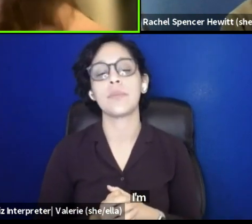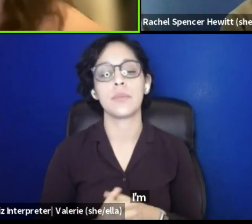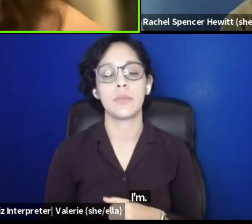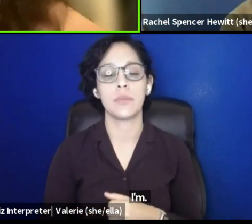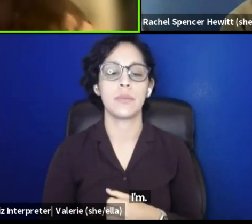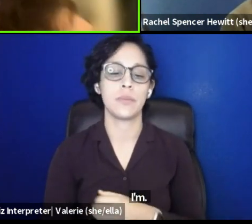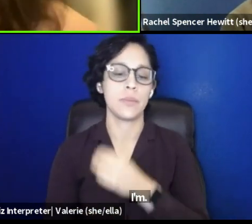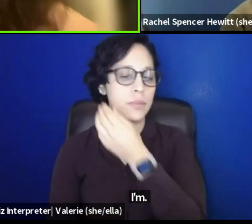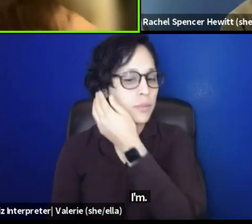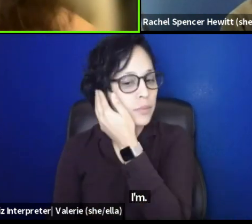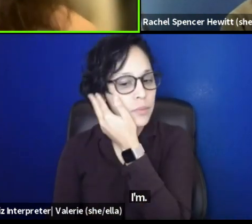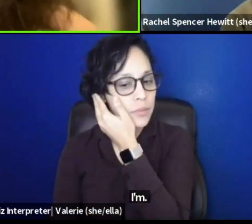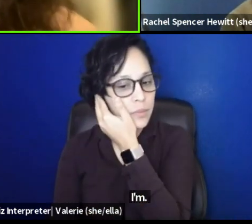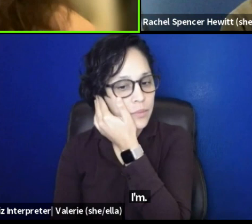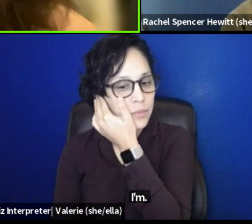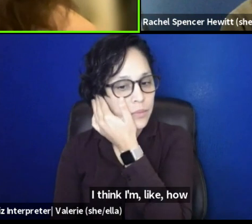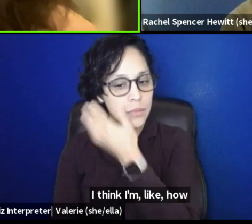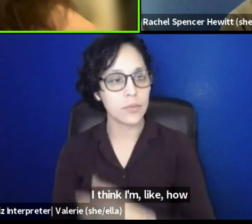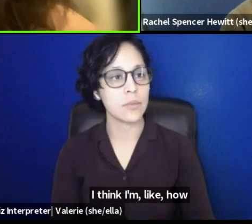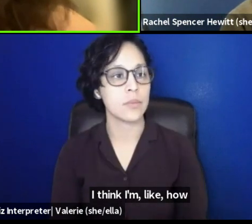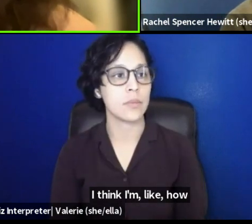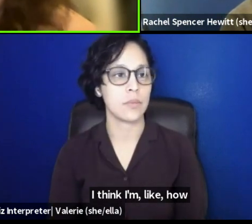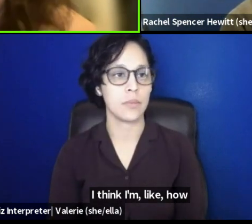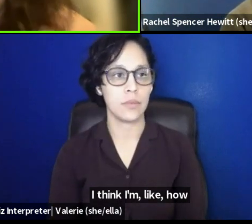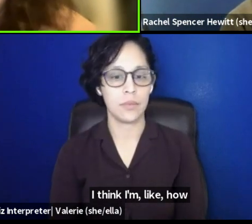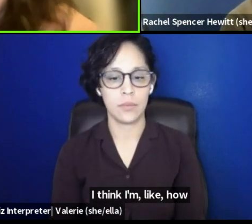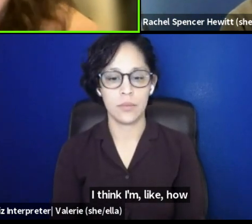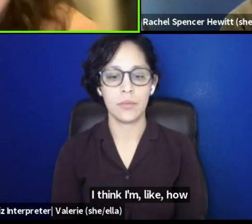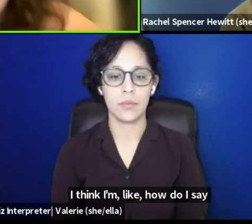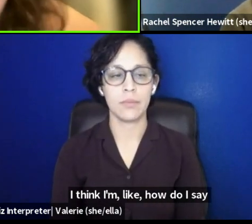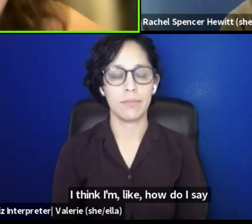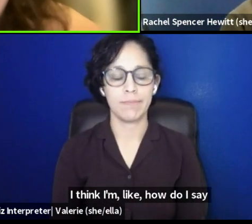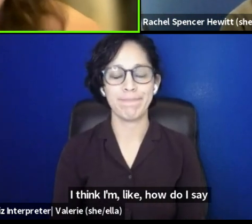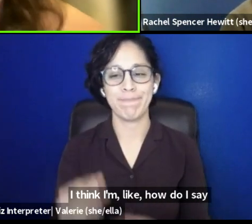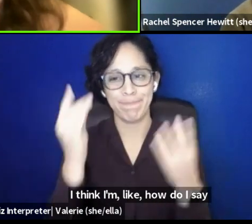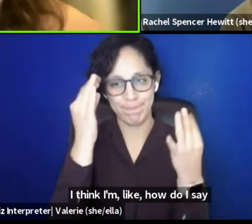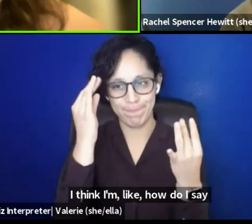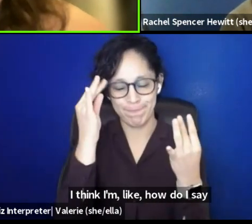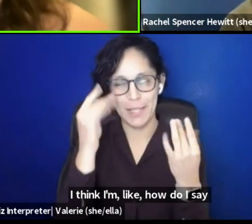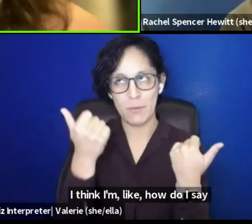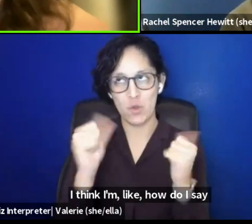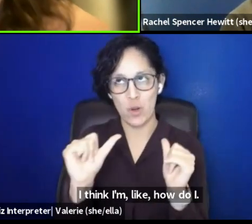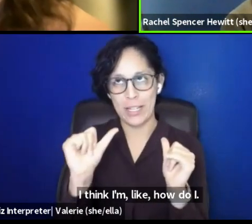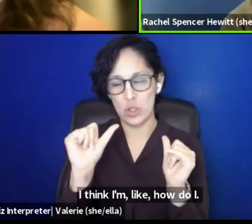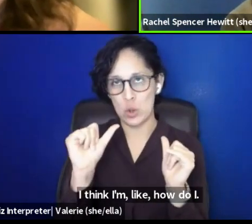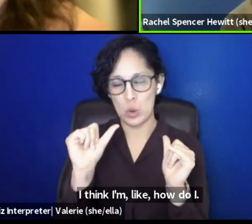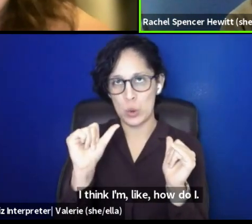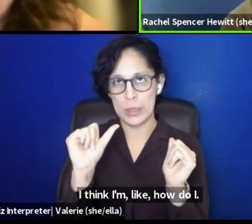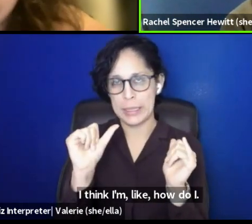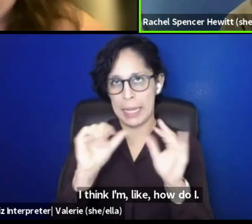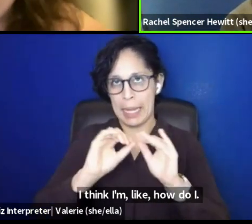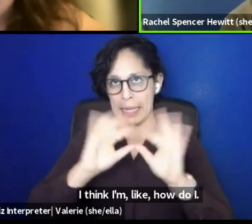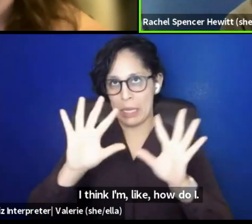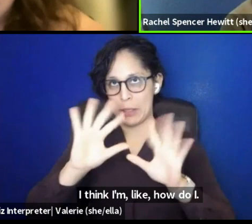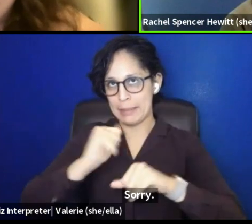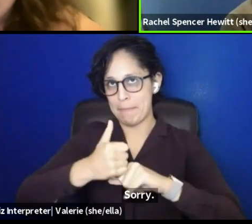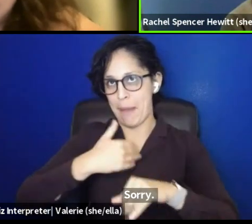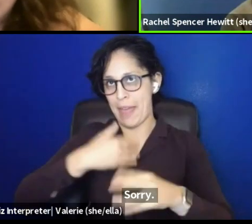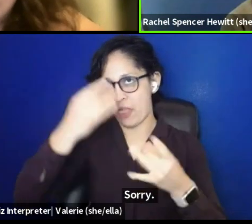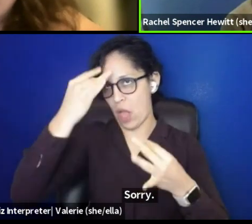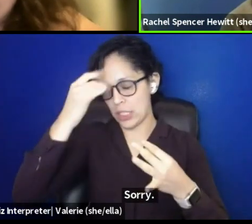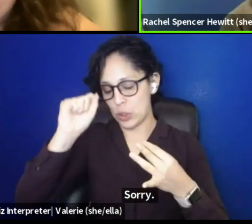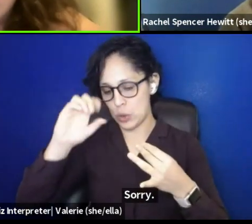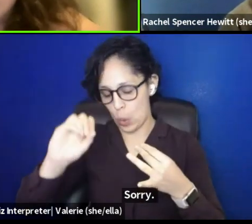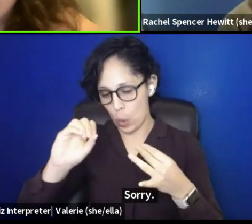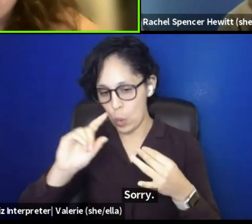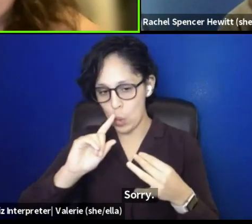like how, how do I, um, sorry, gathering thoughts. Um, I think the, the thing